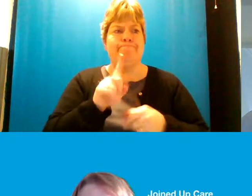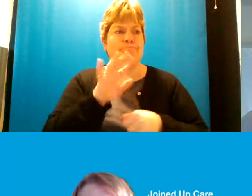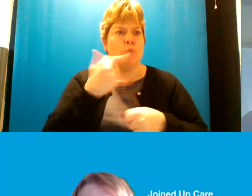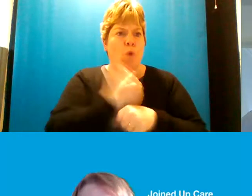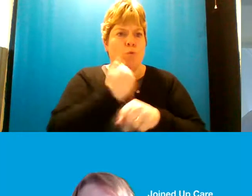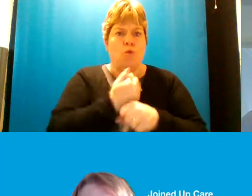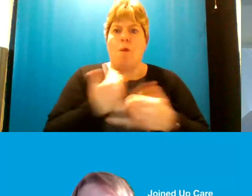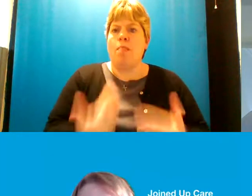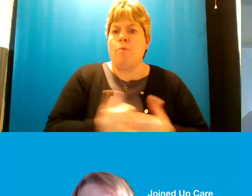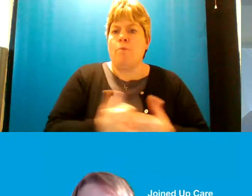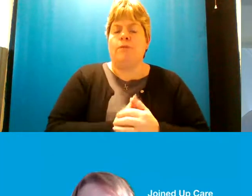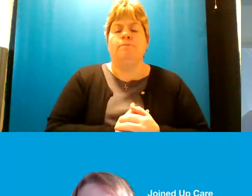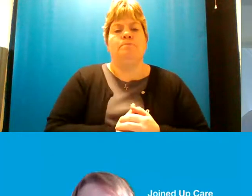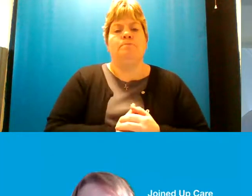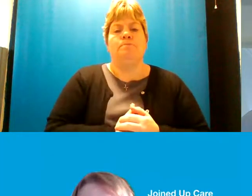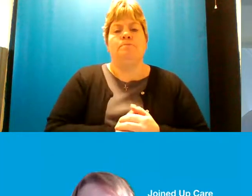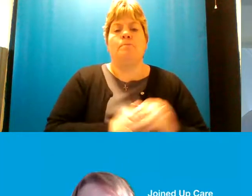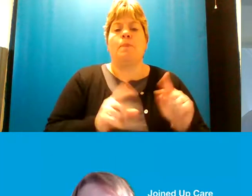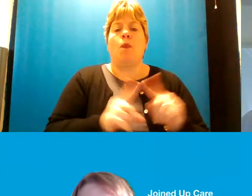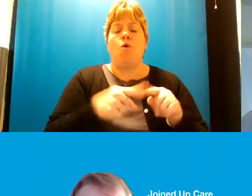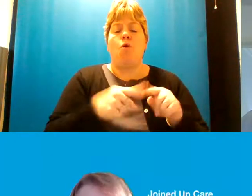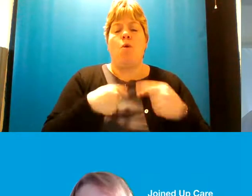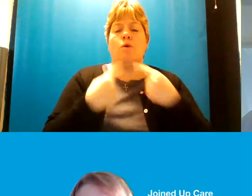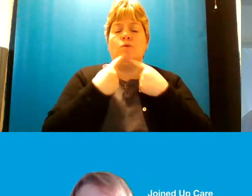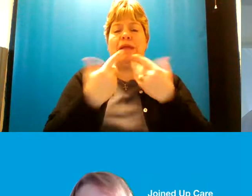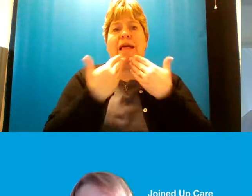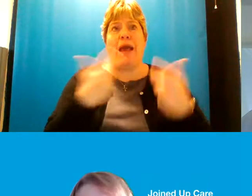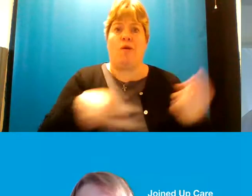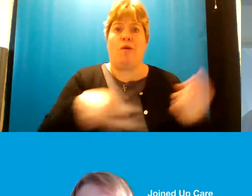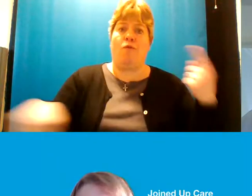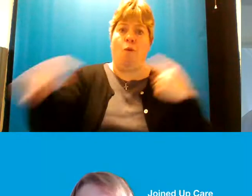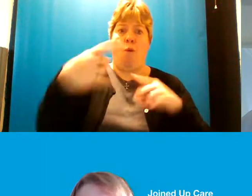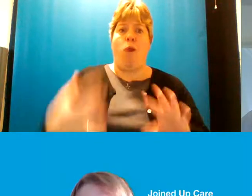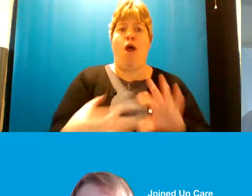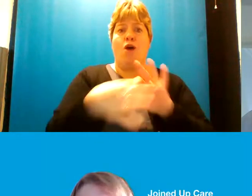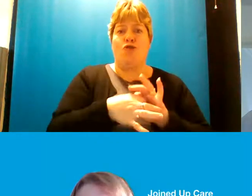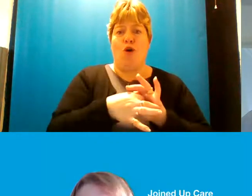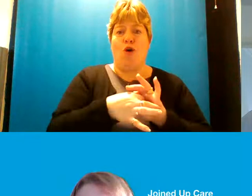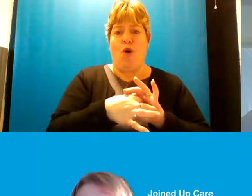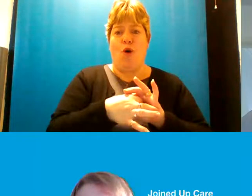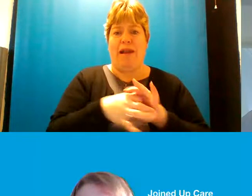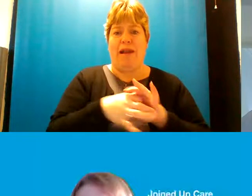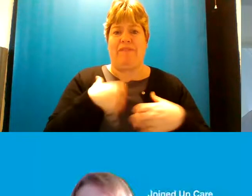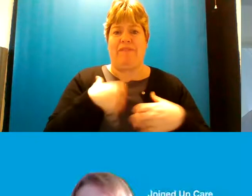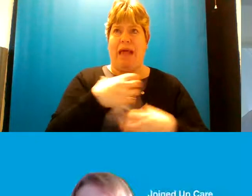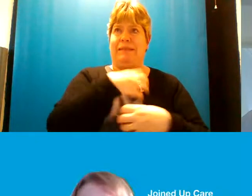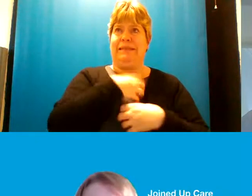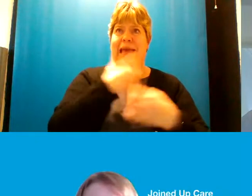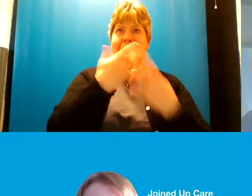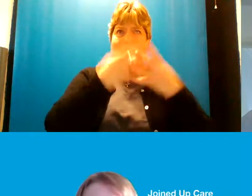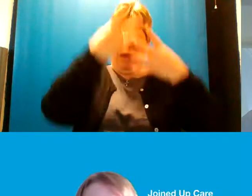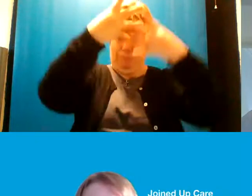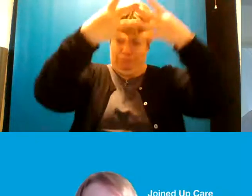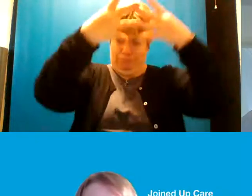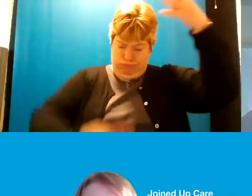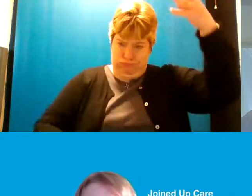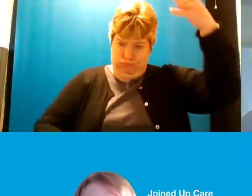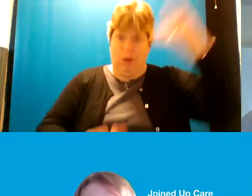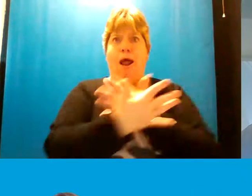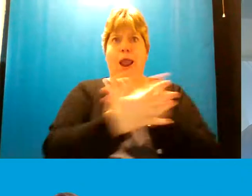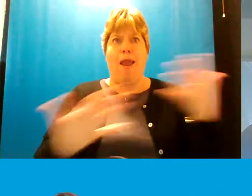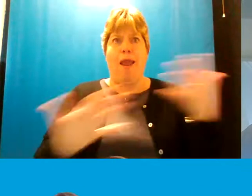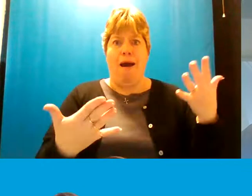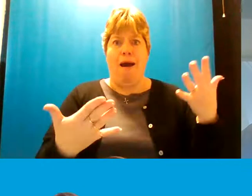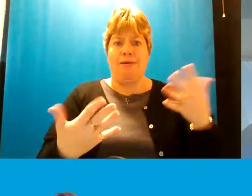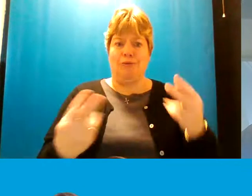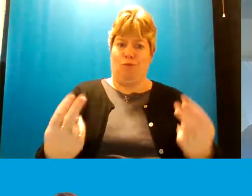working on i also want to say thank you for everybody joining us it's a little bit intimidating with the number of people who've signed up and the beeps that we keep